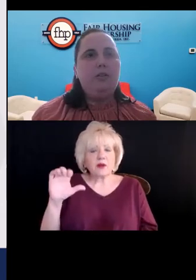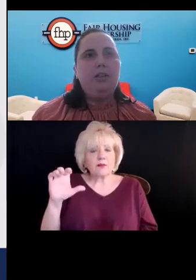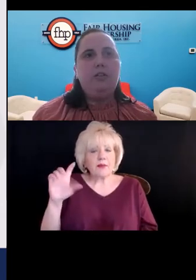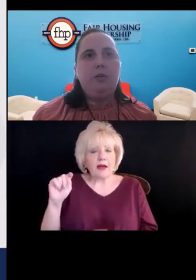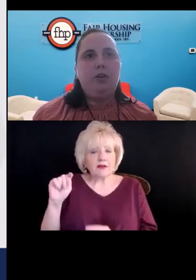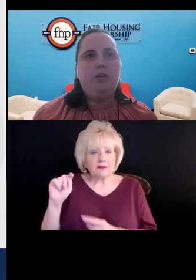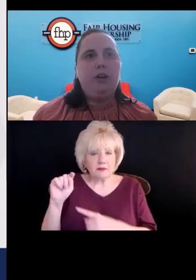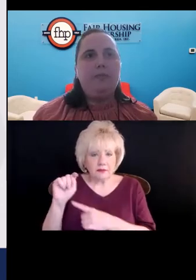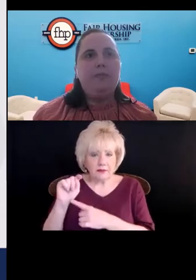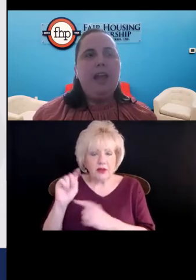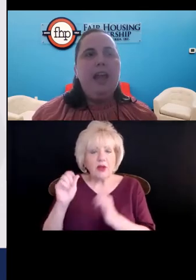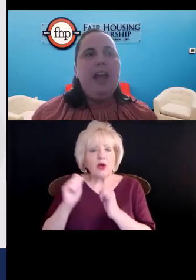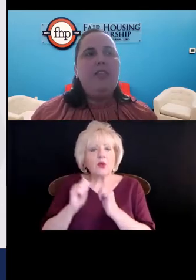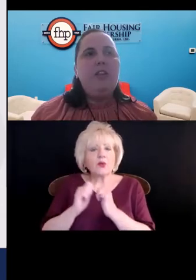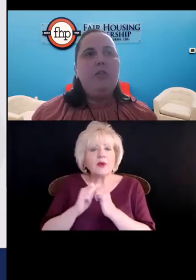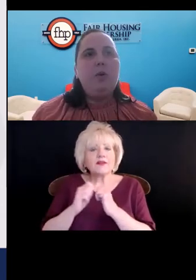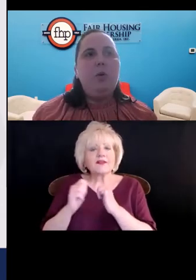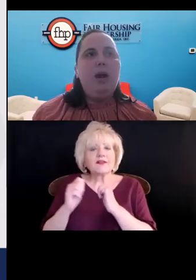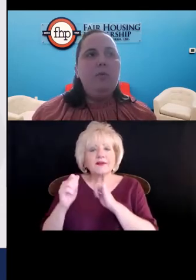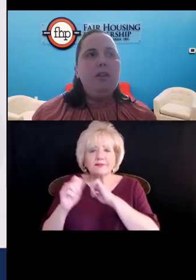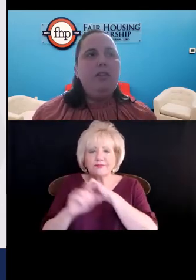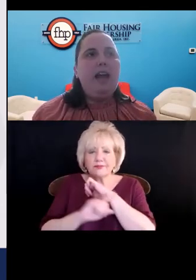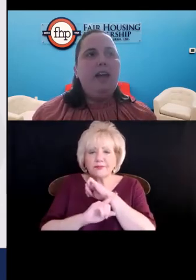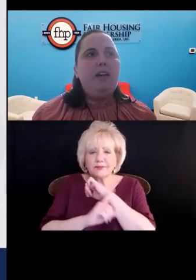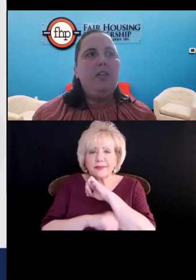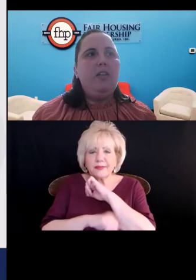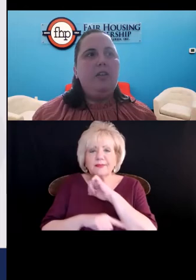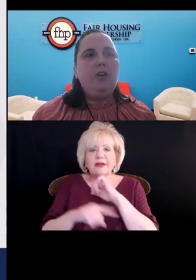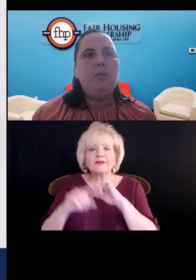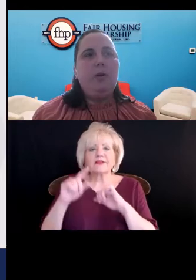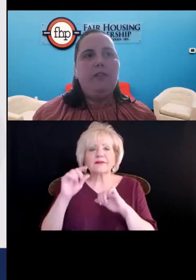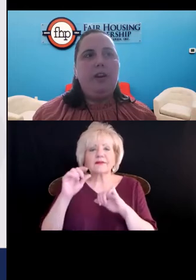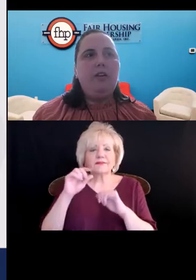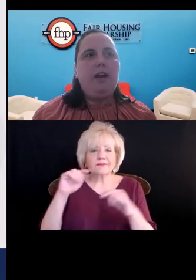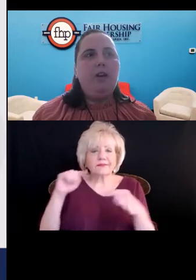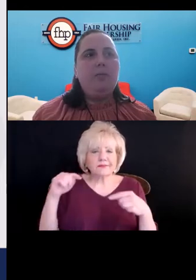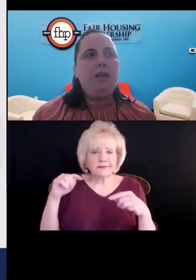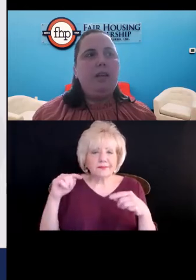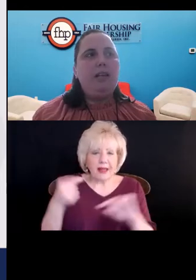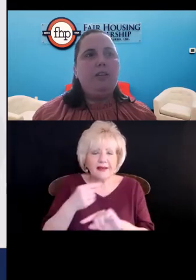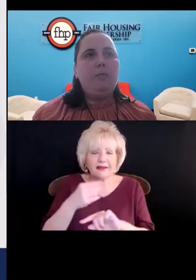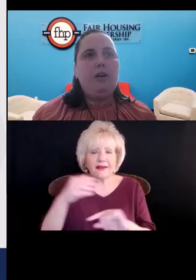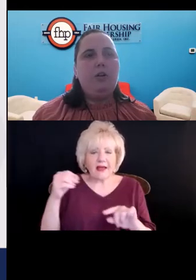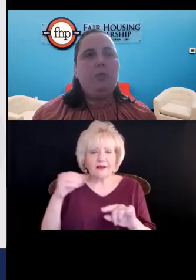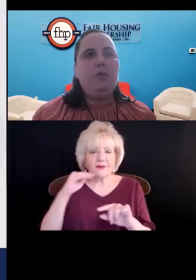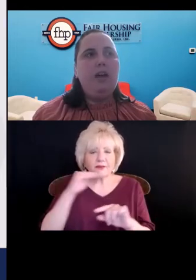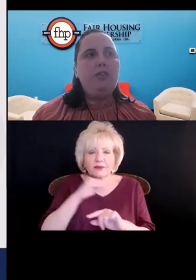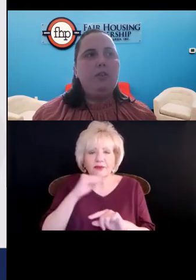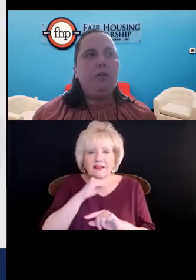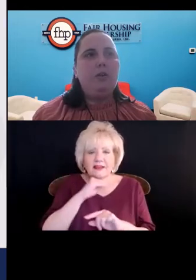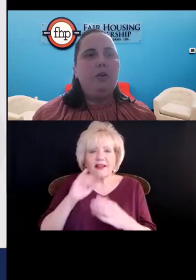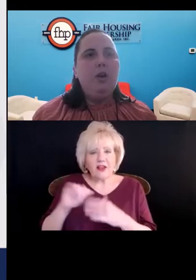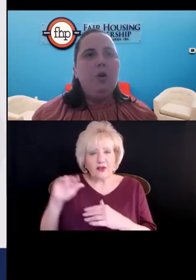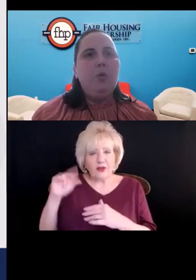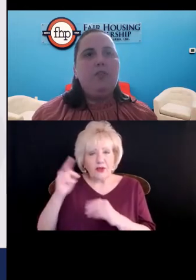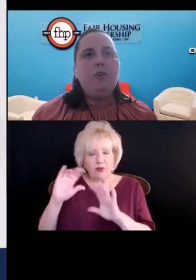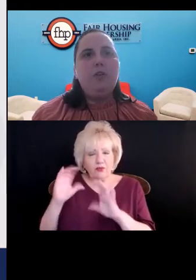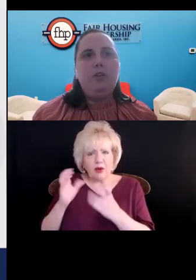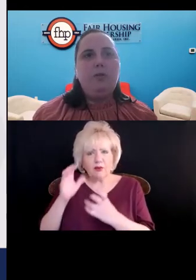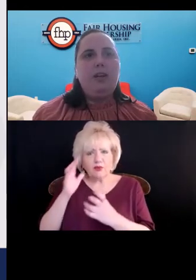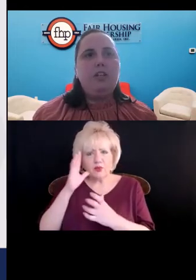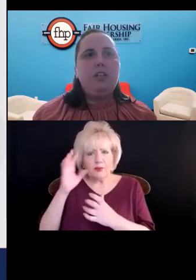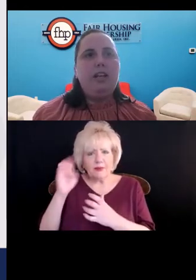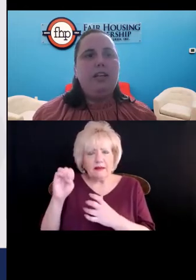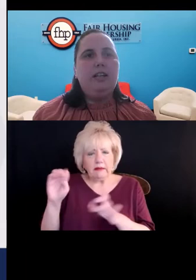pains and penalties of perjury. And then the requirement that the third party verifier be a licensed medical professional was